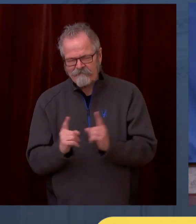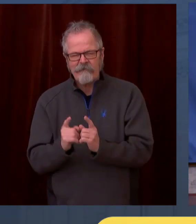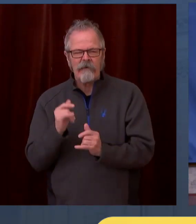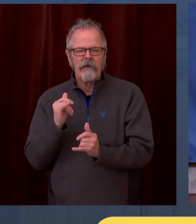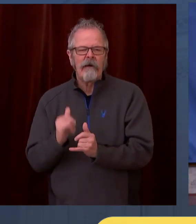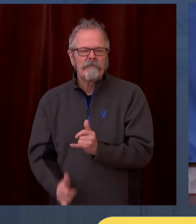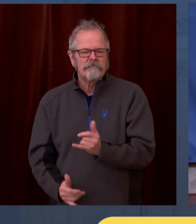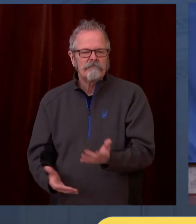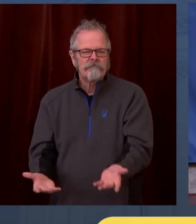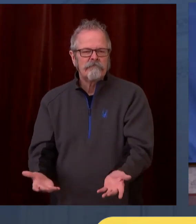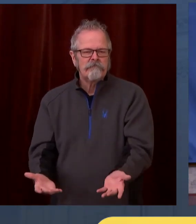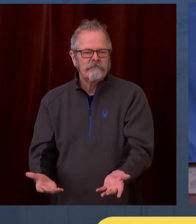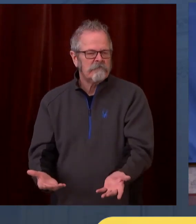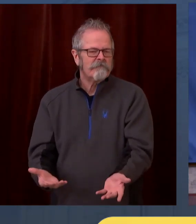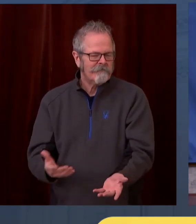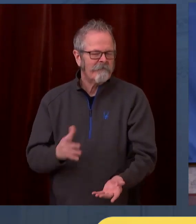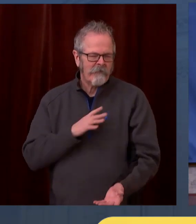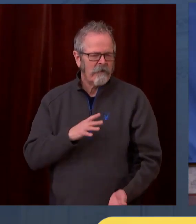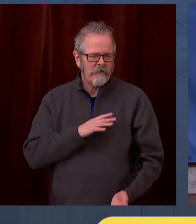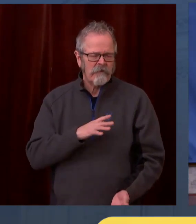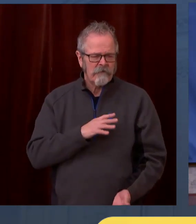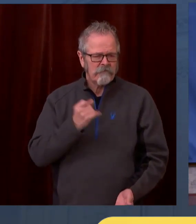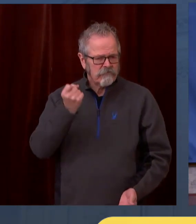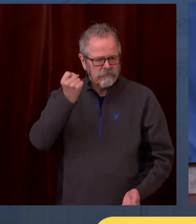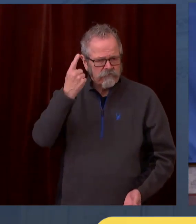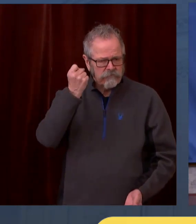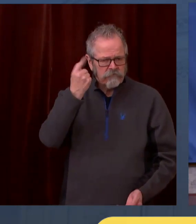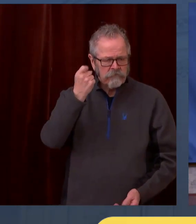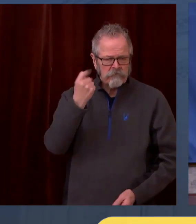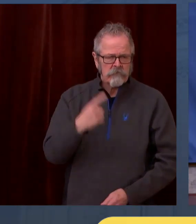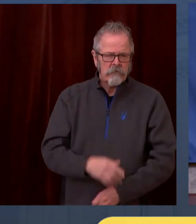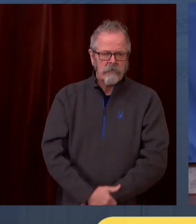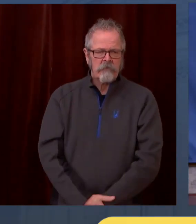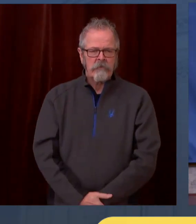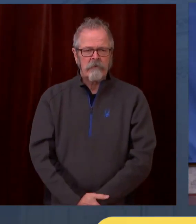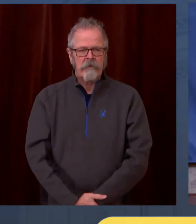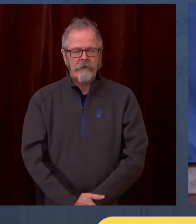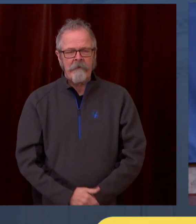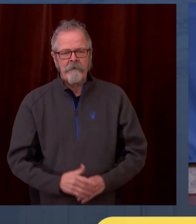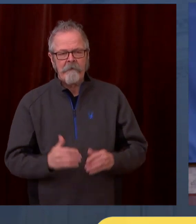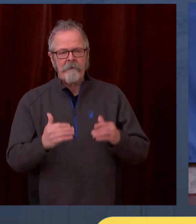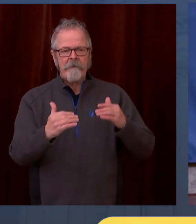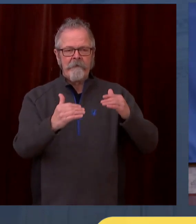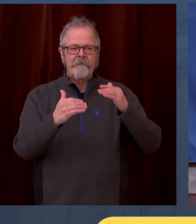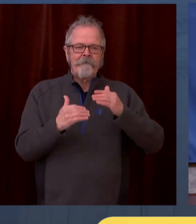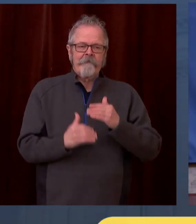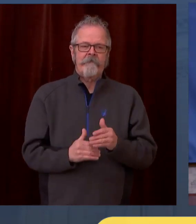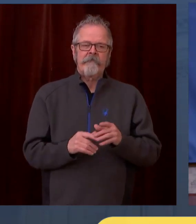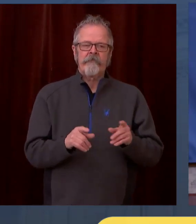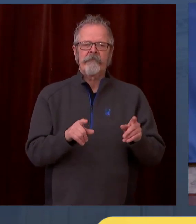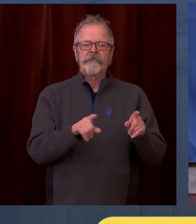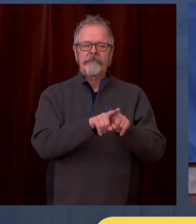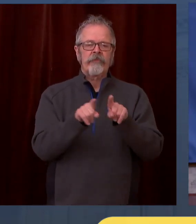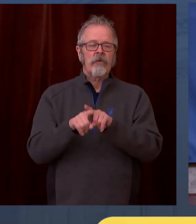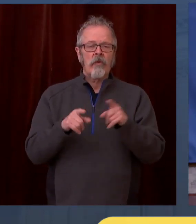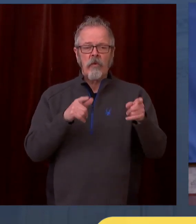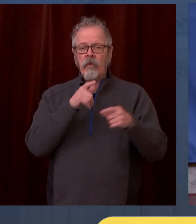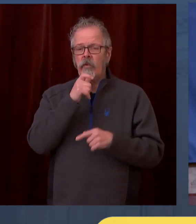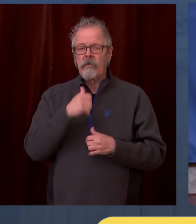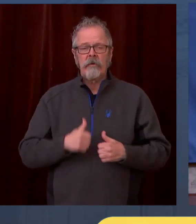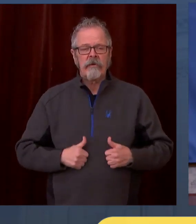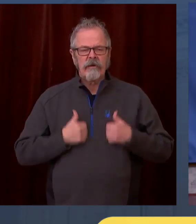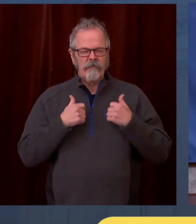have to quarantine on admission or after a higher risk community visit